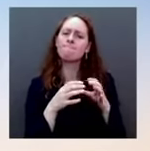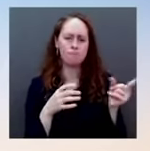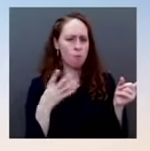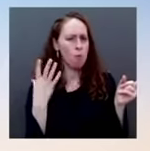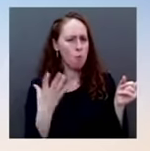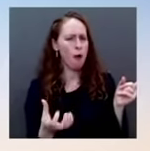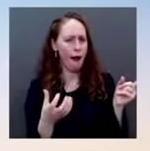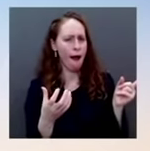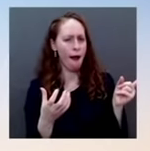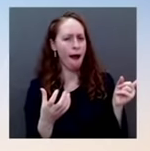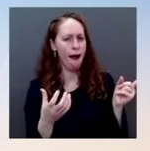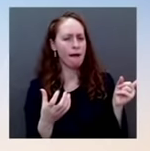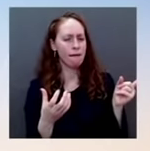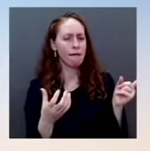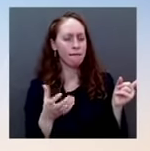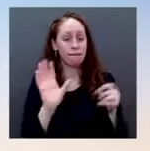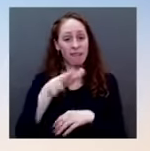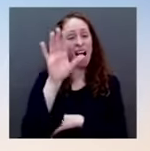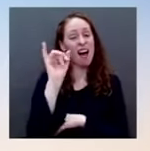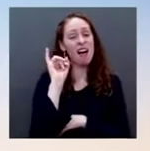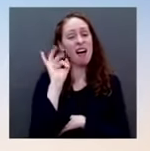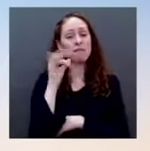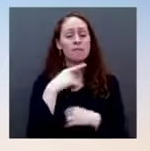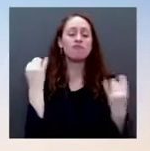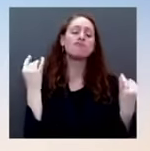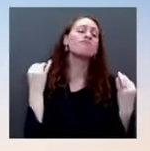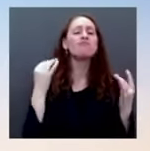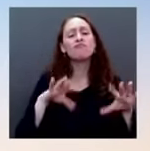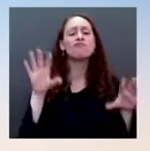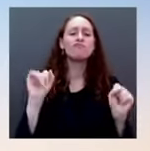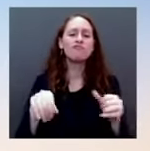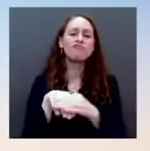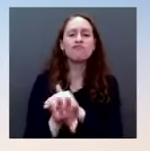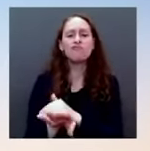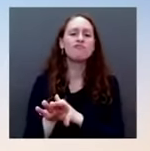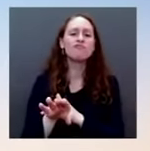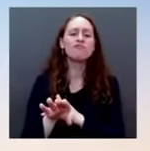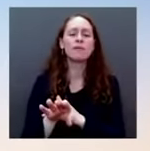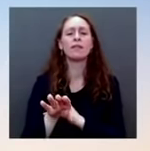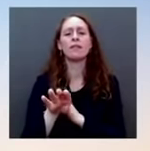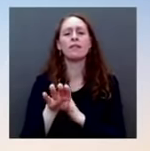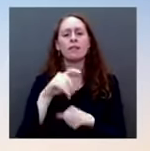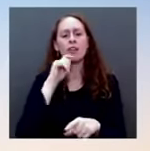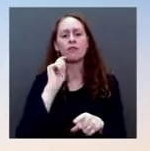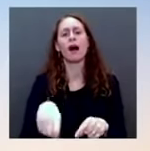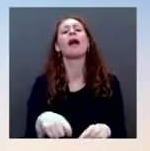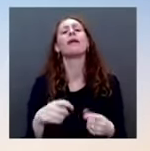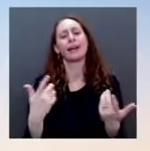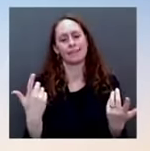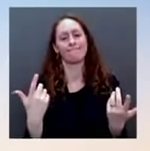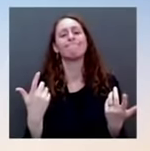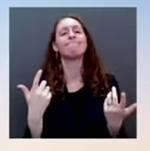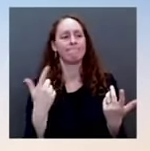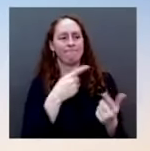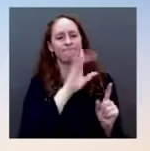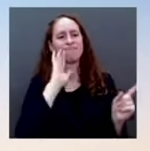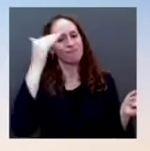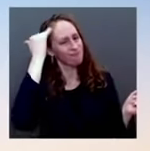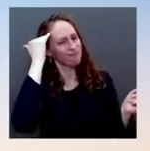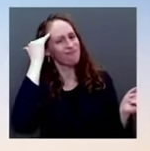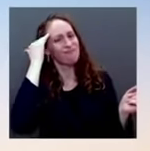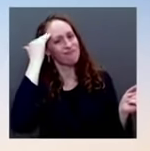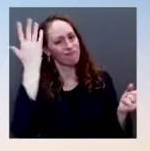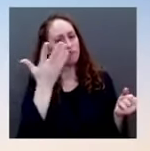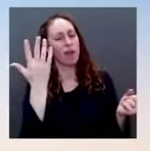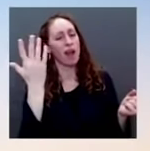he can make his own determination about what he wants to do. But the United States is going to act. We're going to act with our allies and partners on those issues,